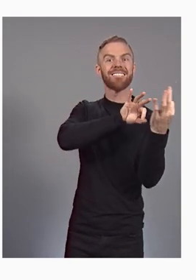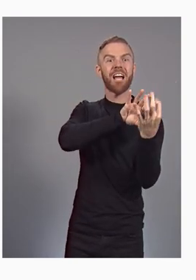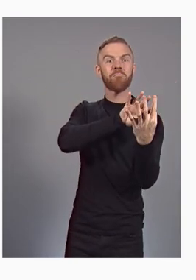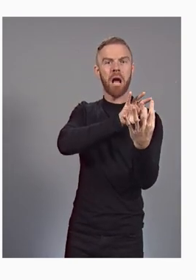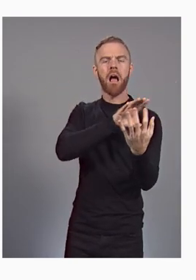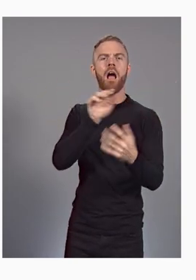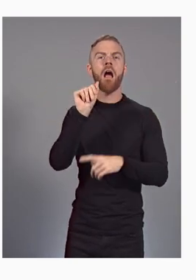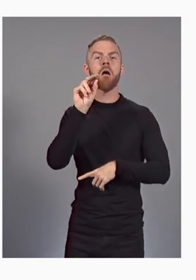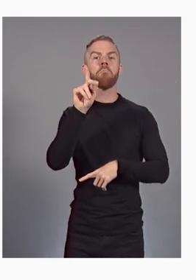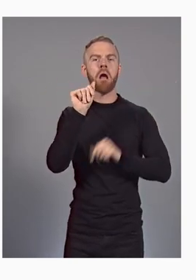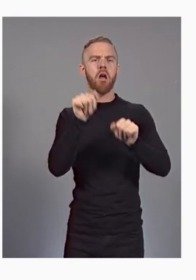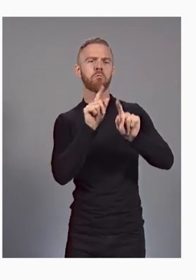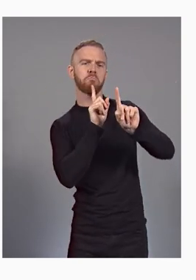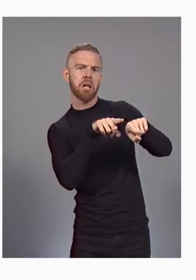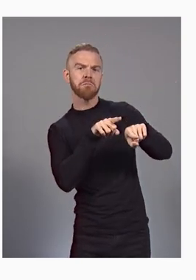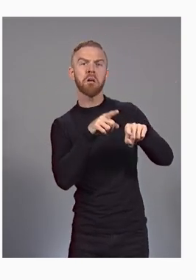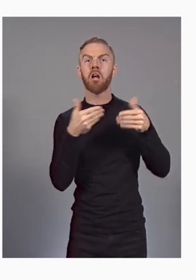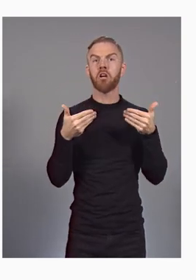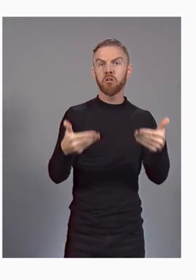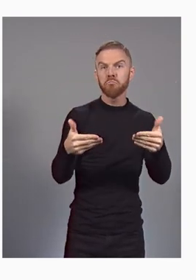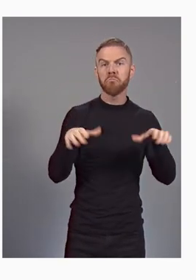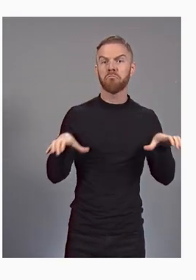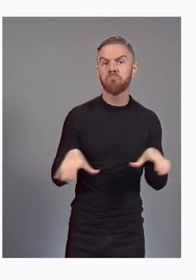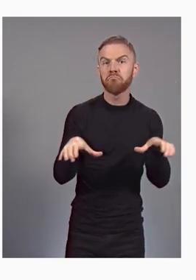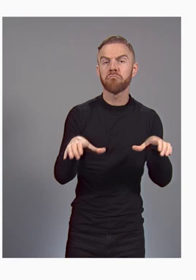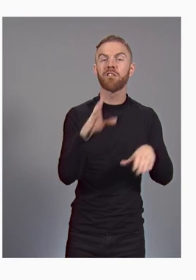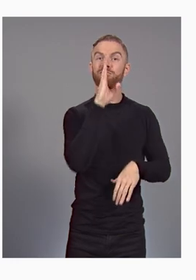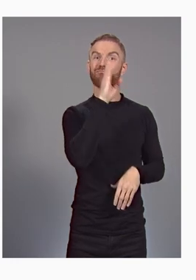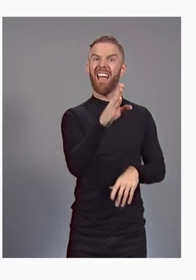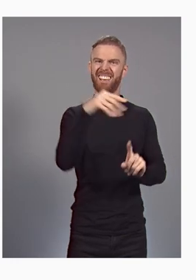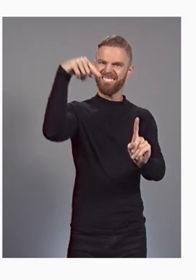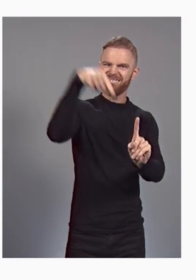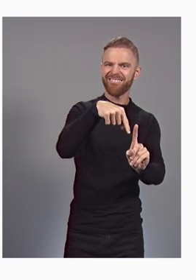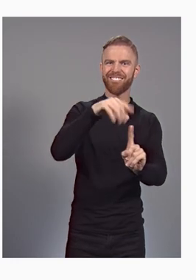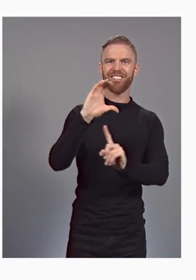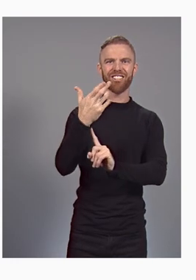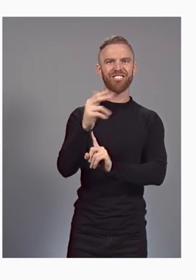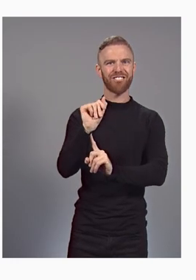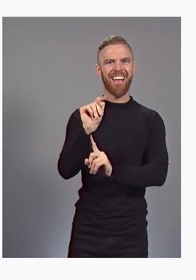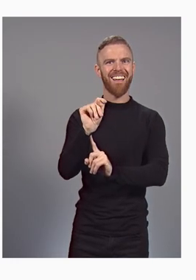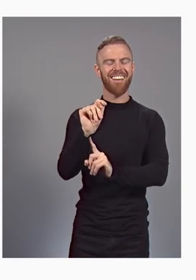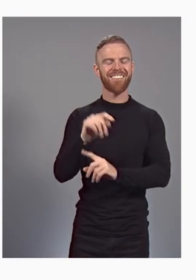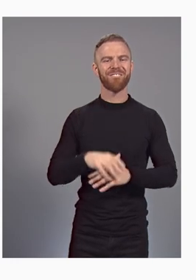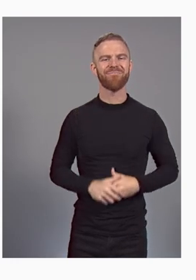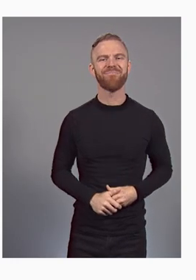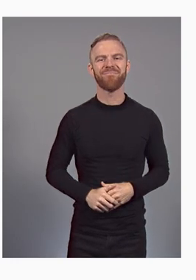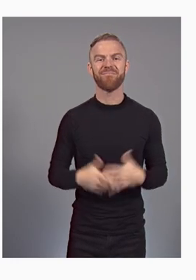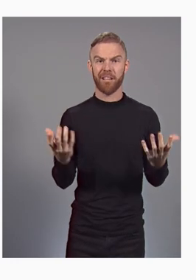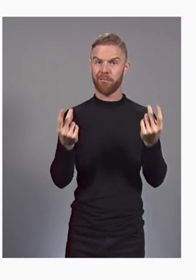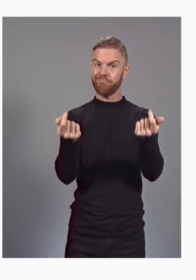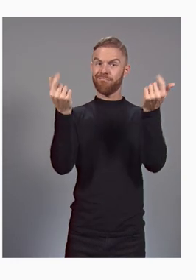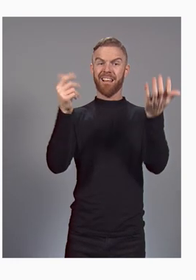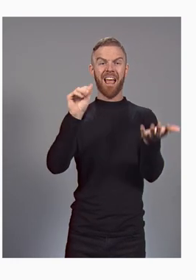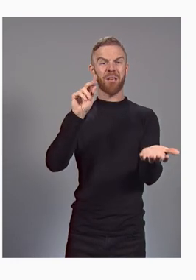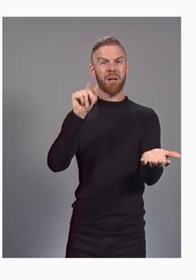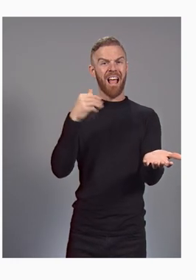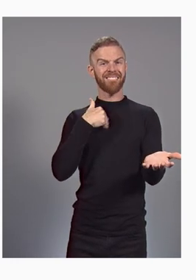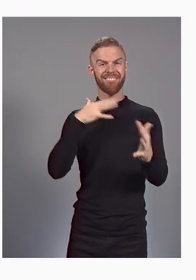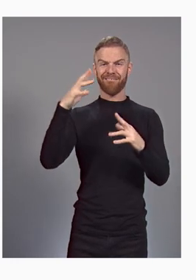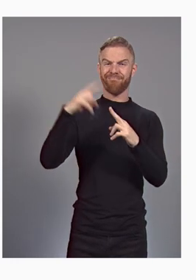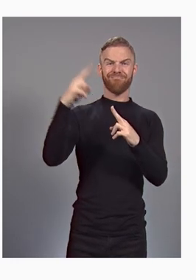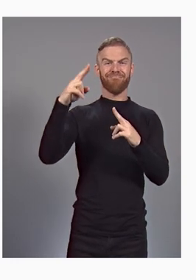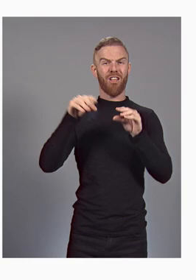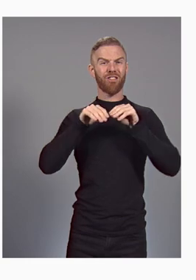suggestions and actions it directly in Google Chat. Just like that, she has a killer